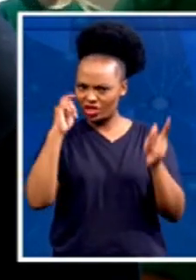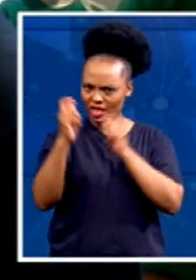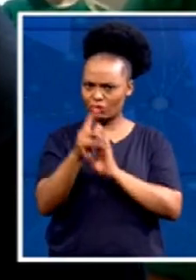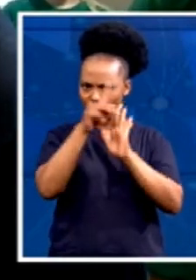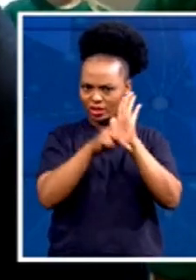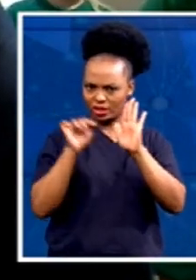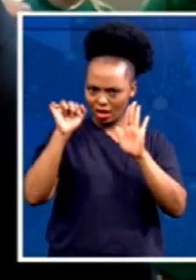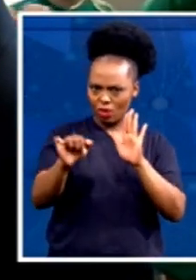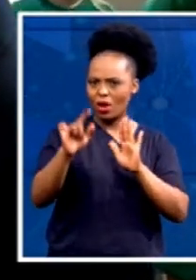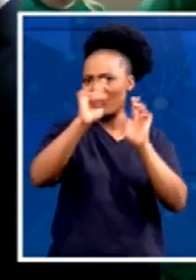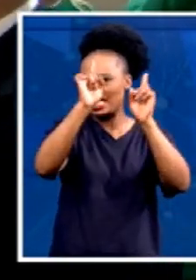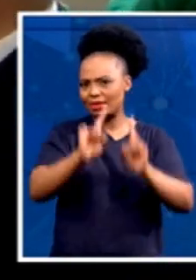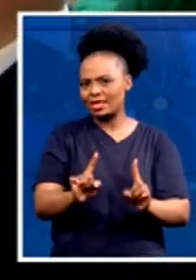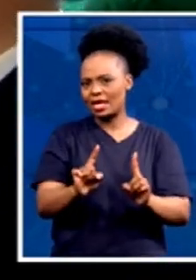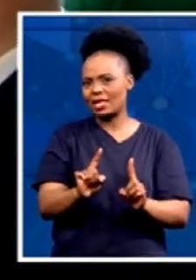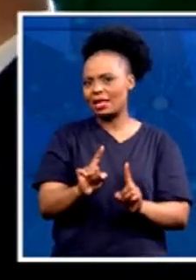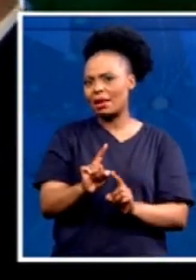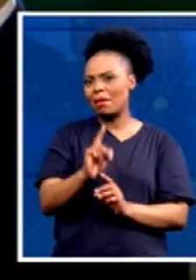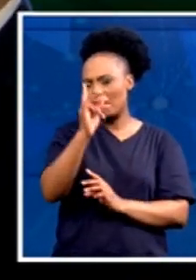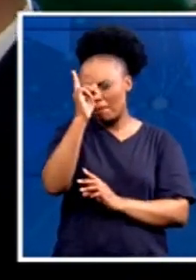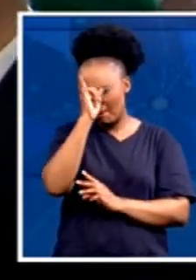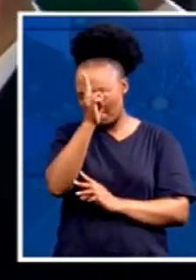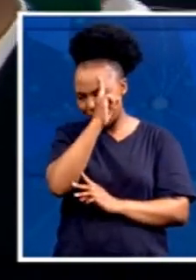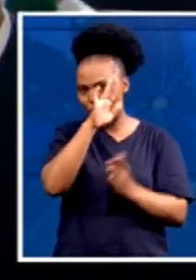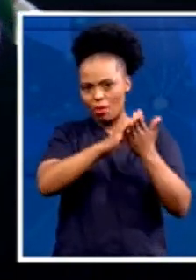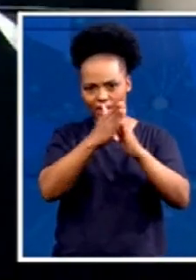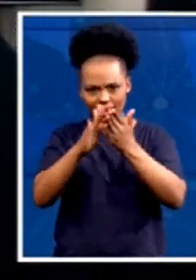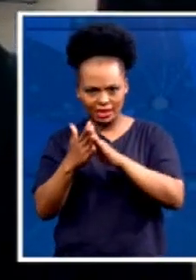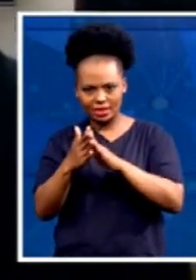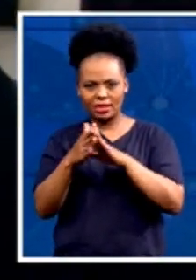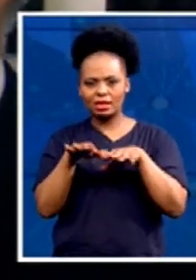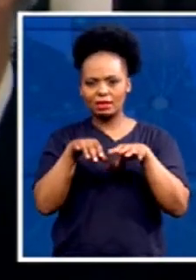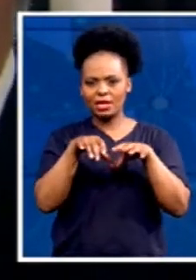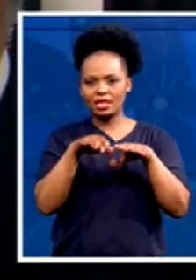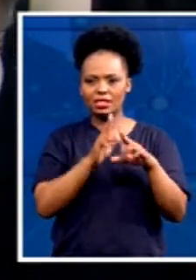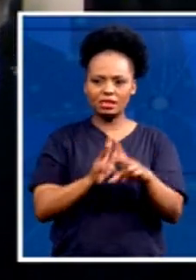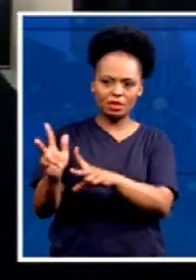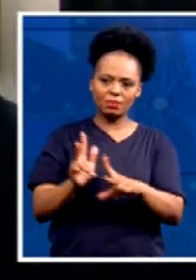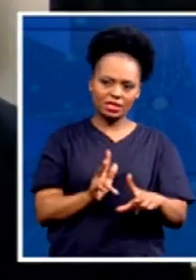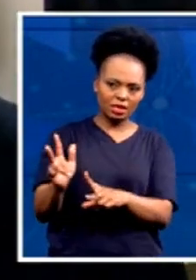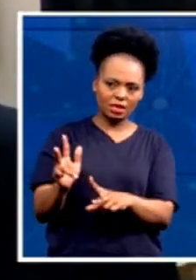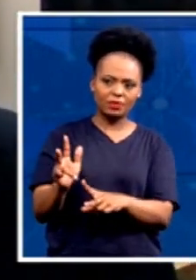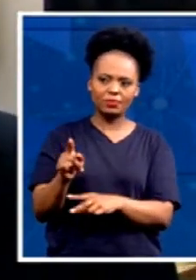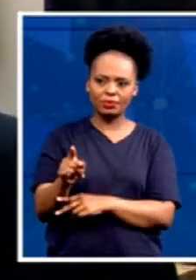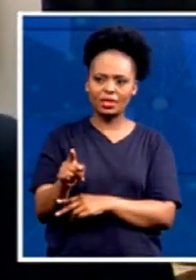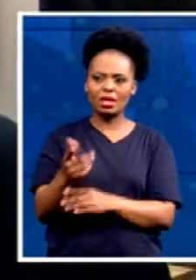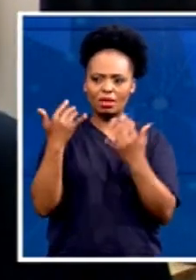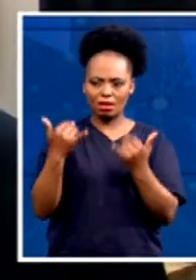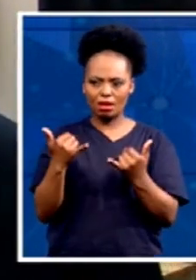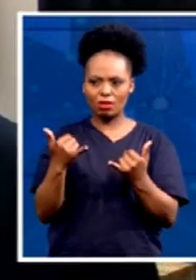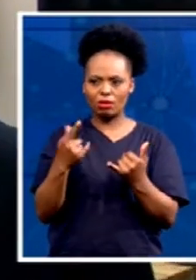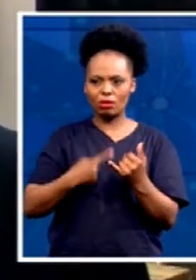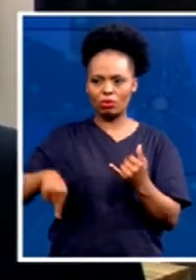community over time? No, we are not changing our policies. What we said is that, yes, we